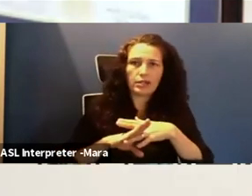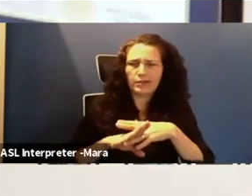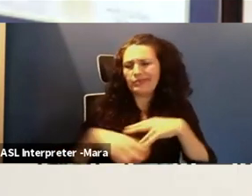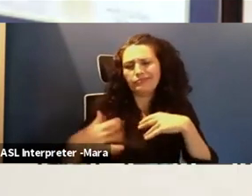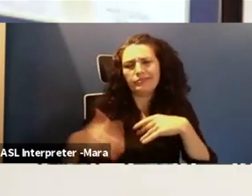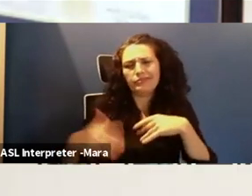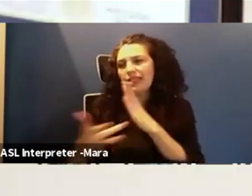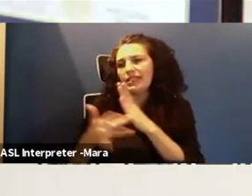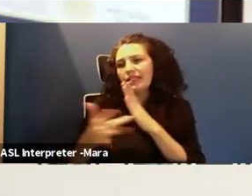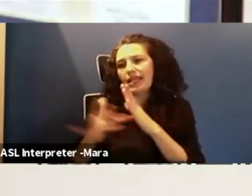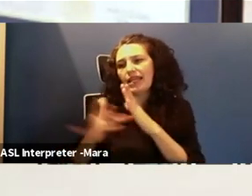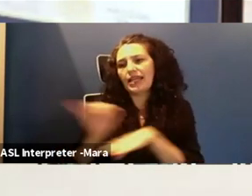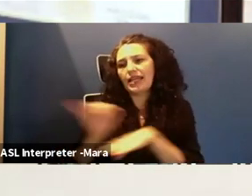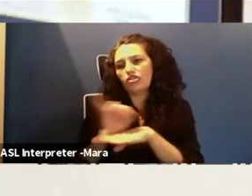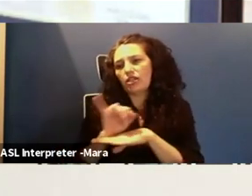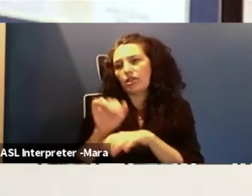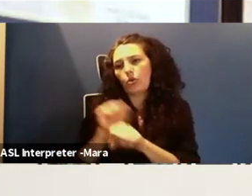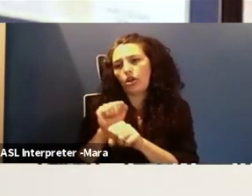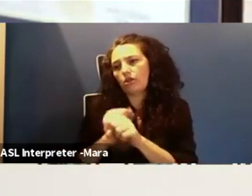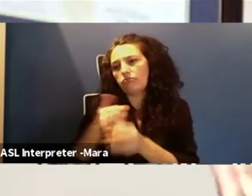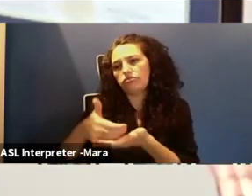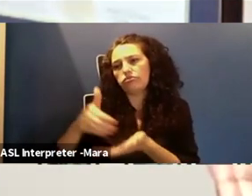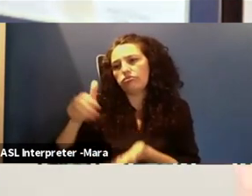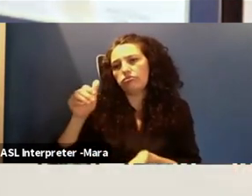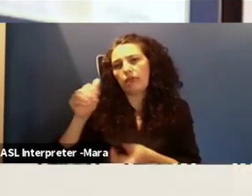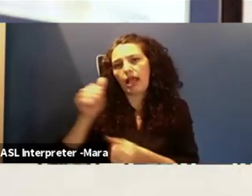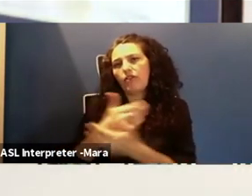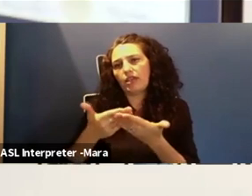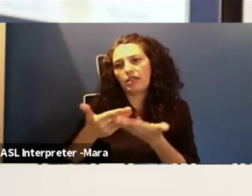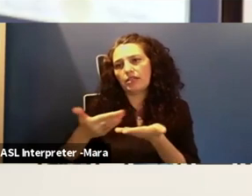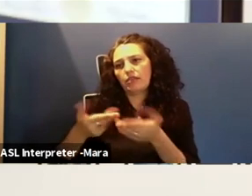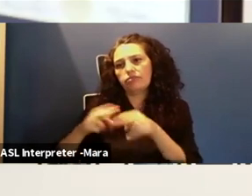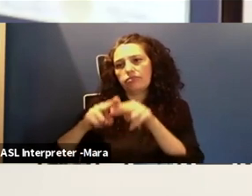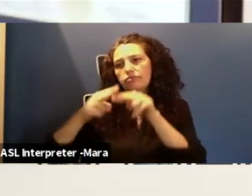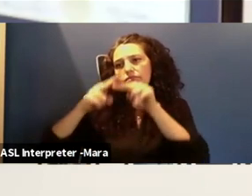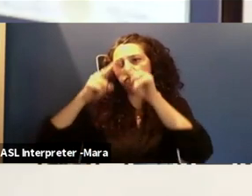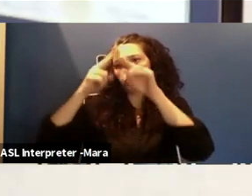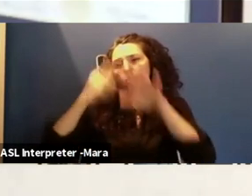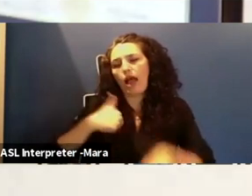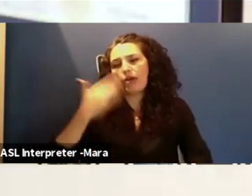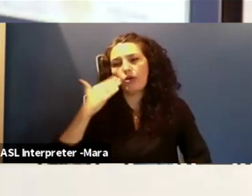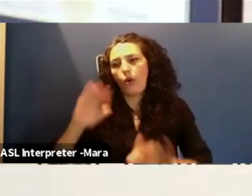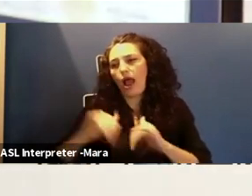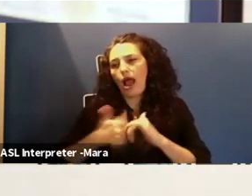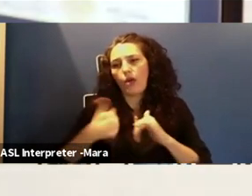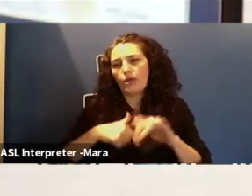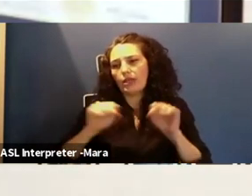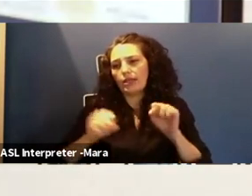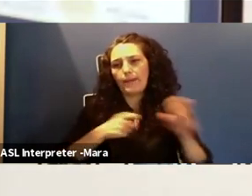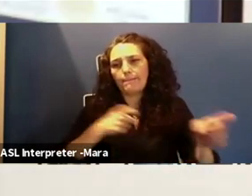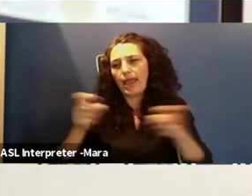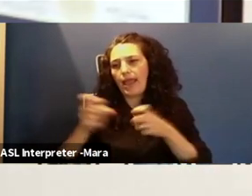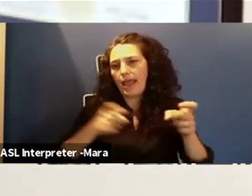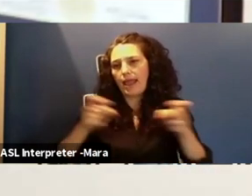um, the workload is just, everything just went way up. And so I'm, I'm not sure how we're going to continue to manage this,